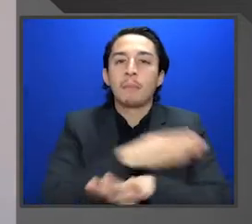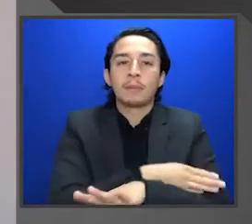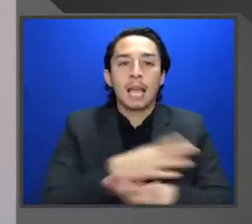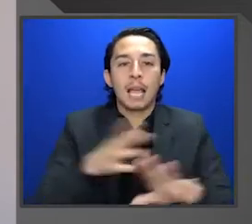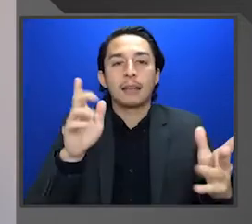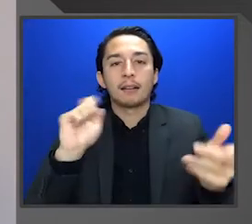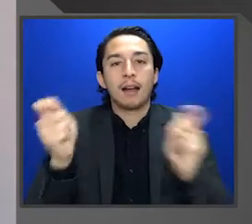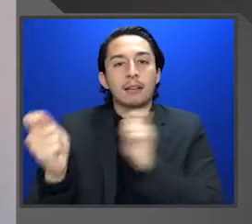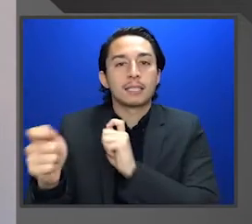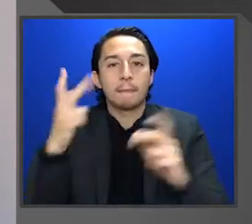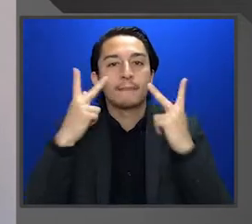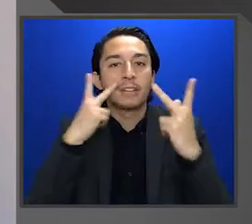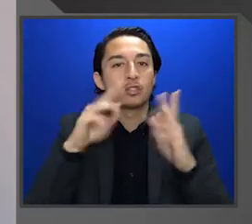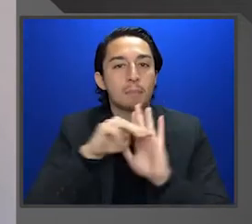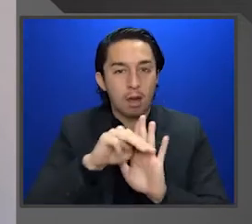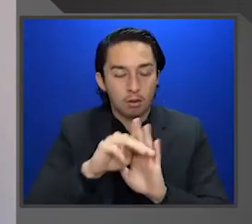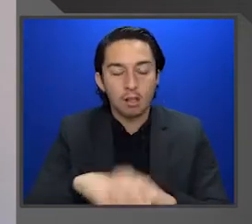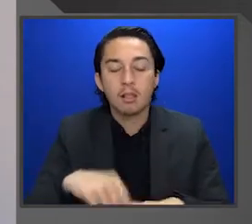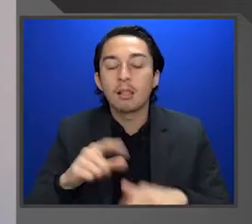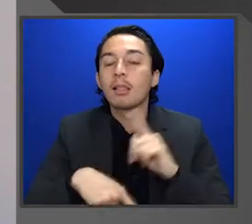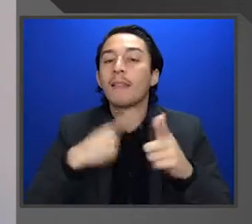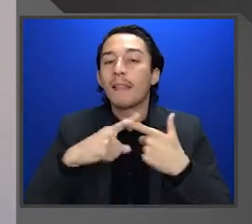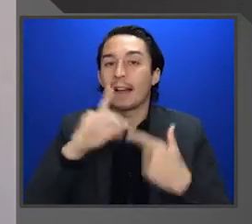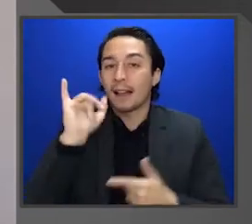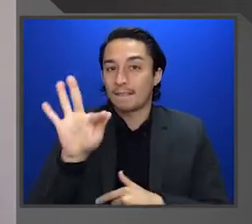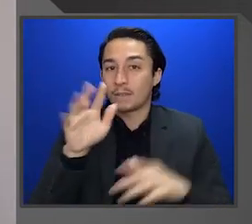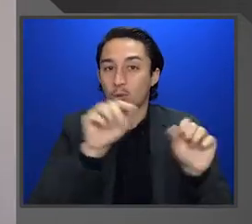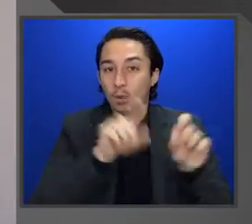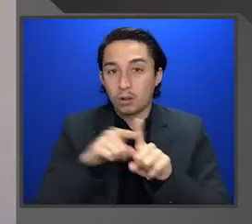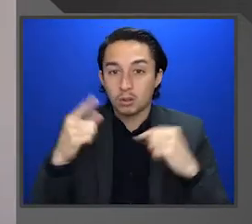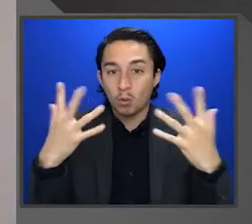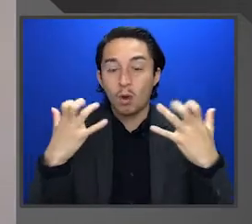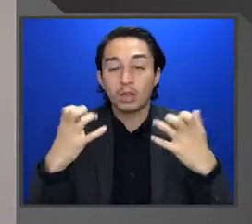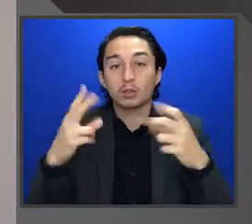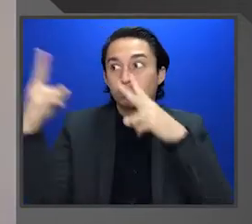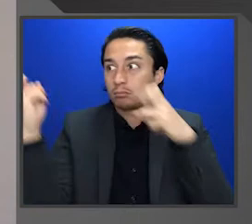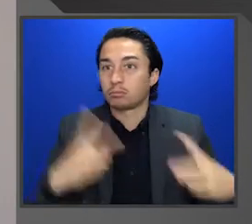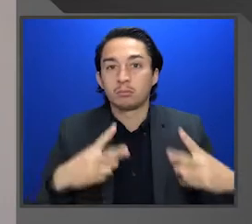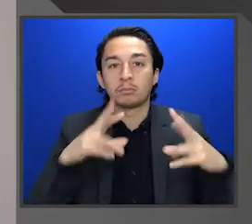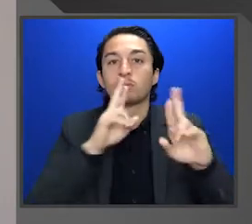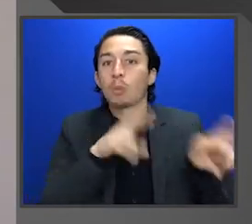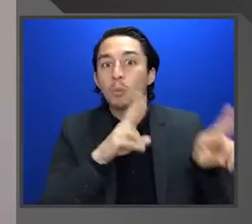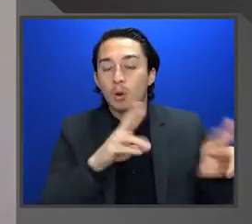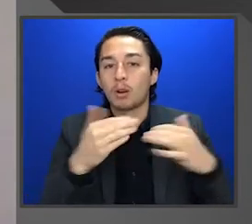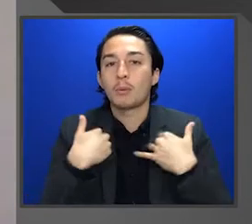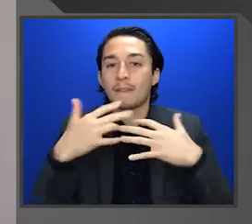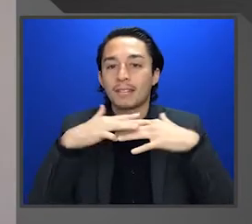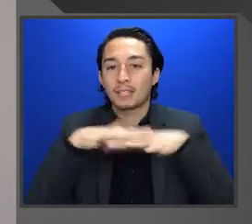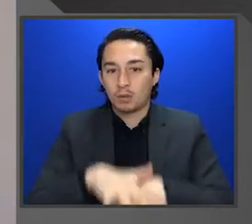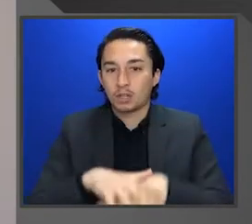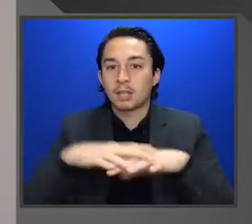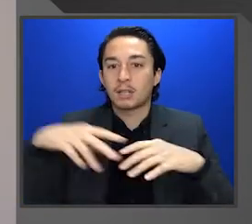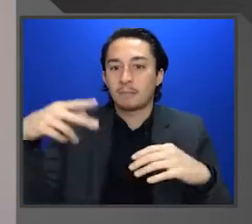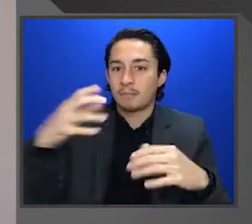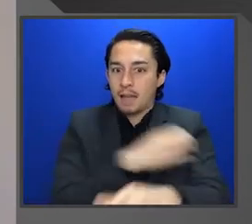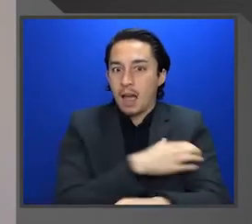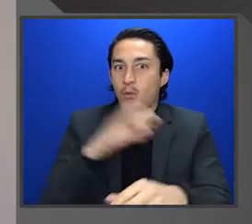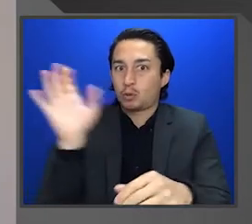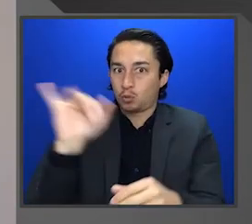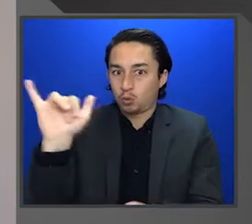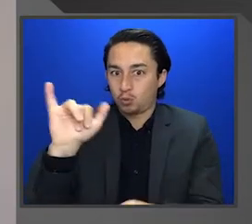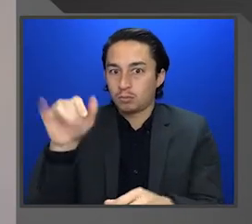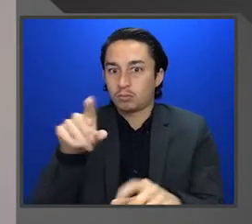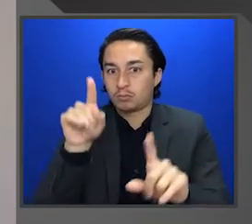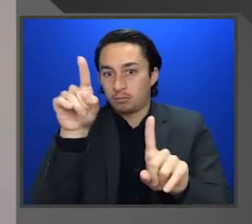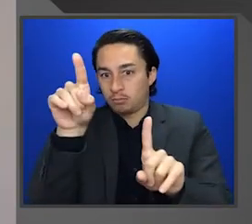vision model. Then if you wanted to also pull a report, we also have integration into Power BI as well. You can go